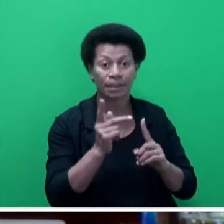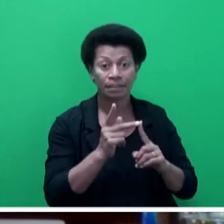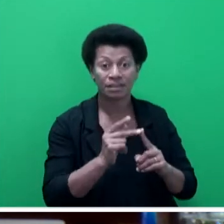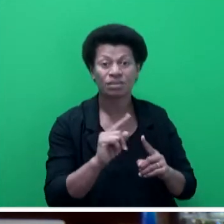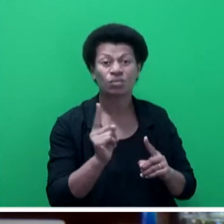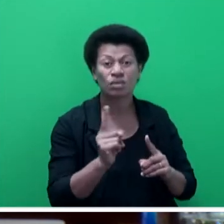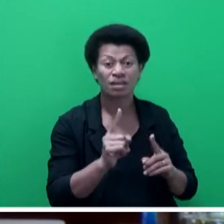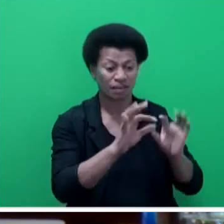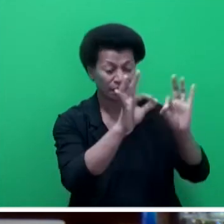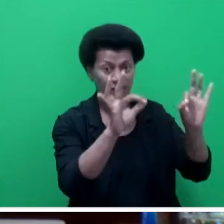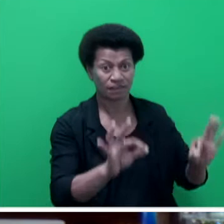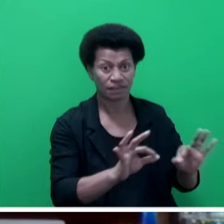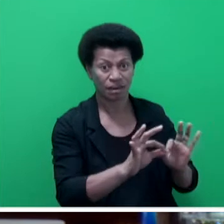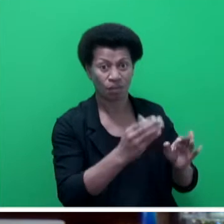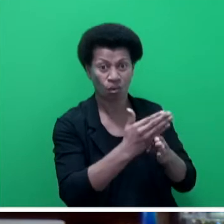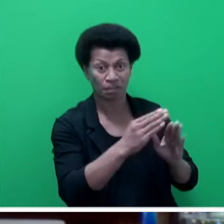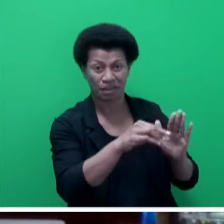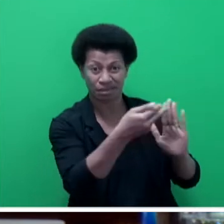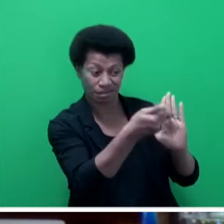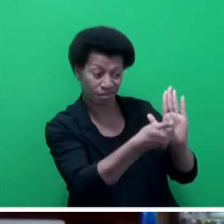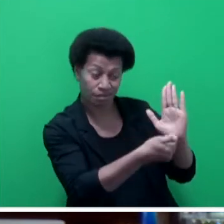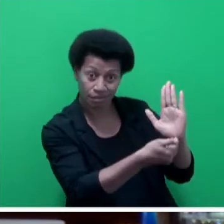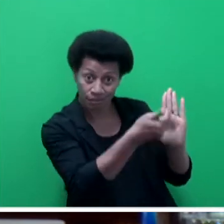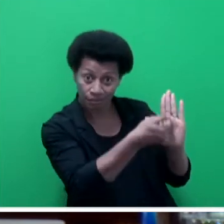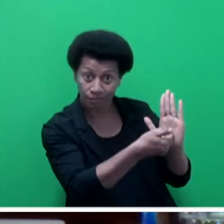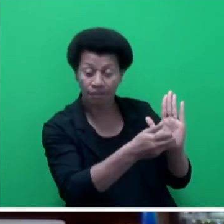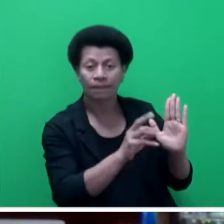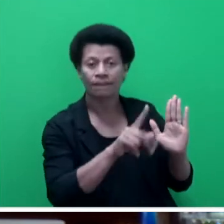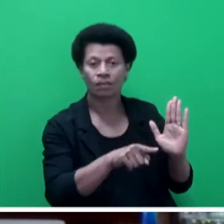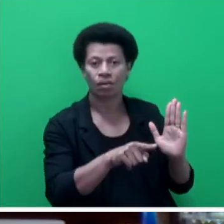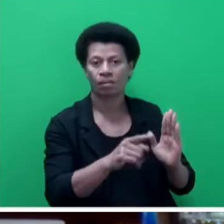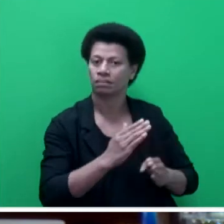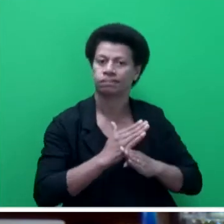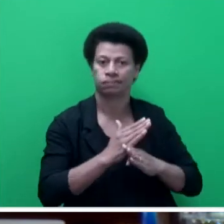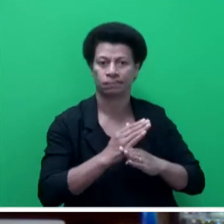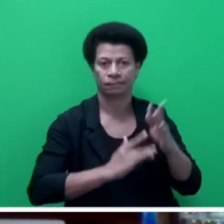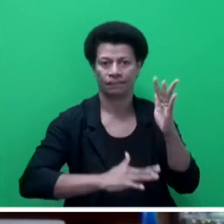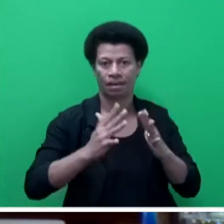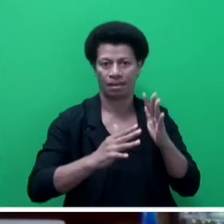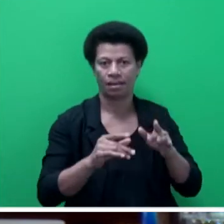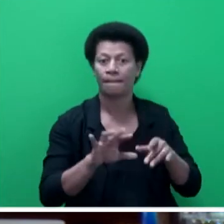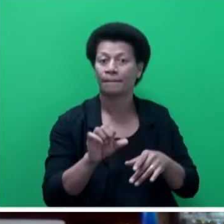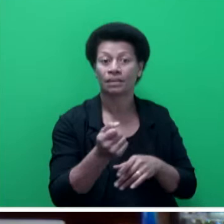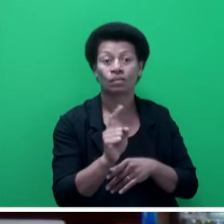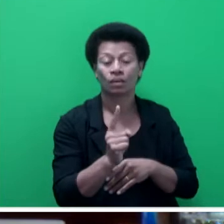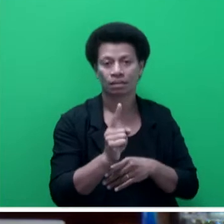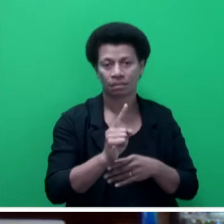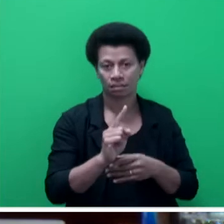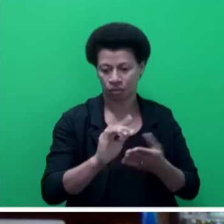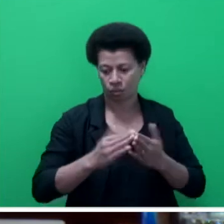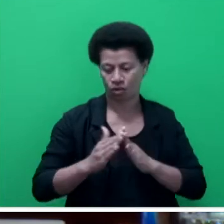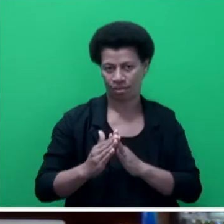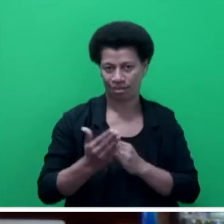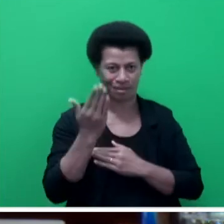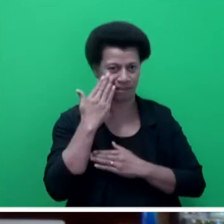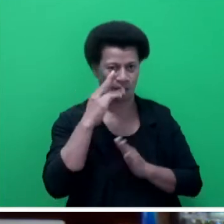that we see as a regular occurrence. So what we are trying to do is create awareness amongst members of the community